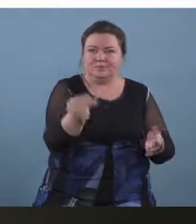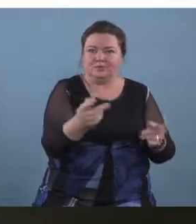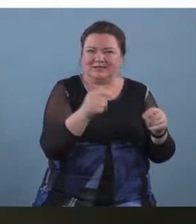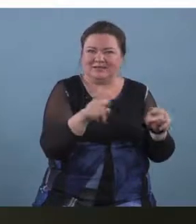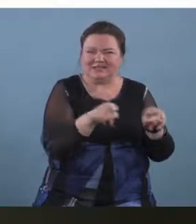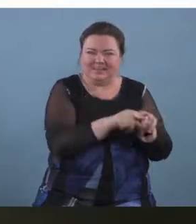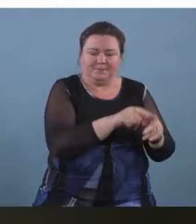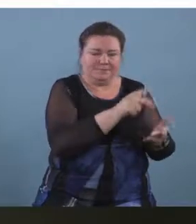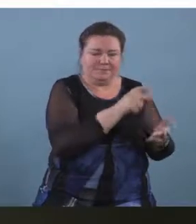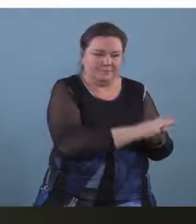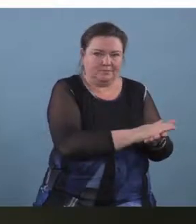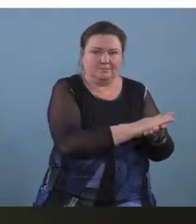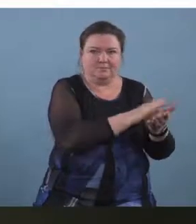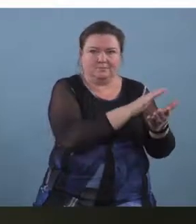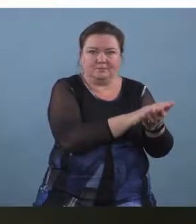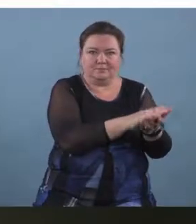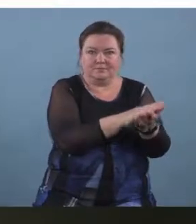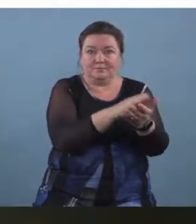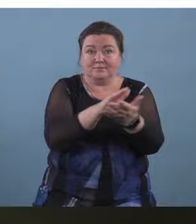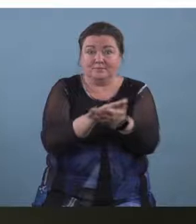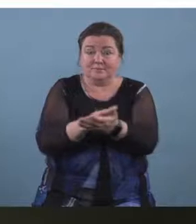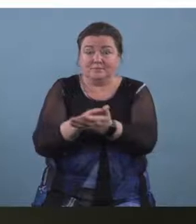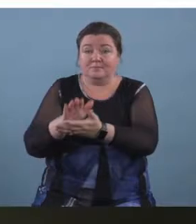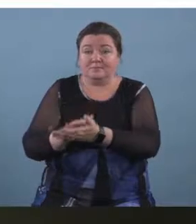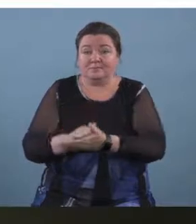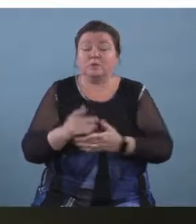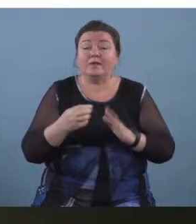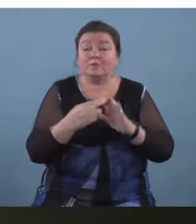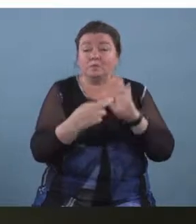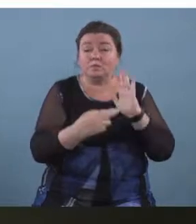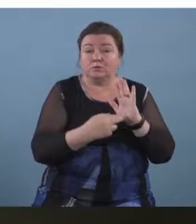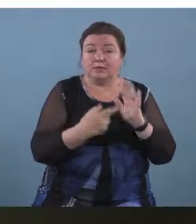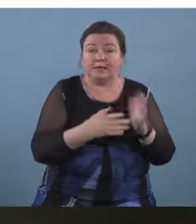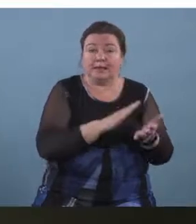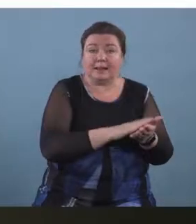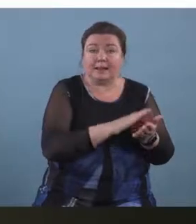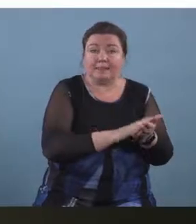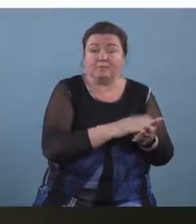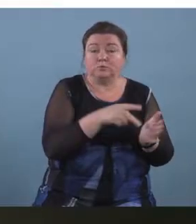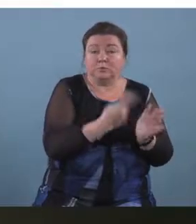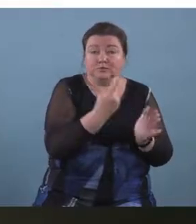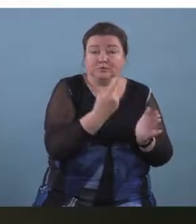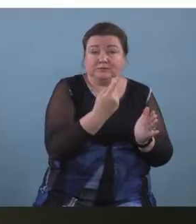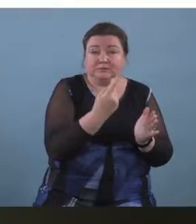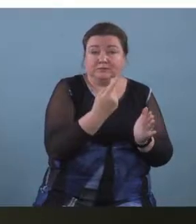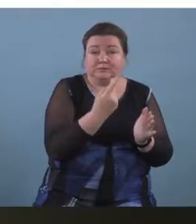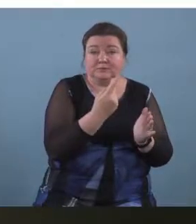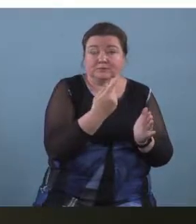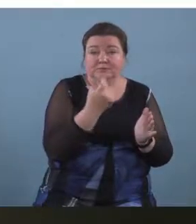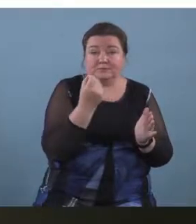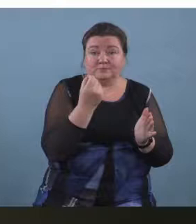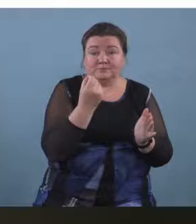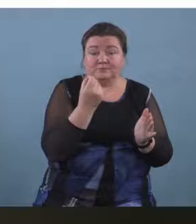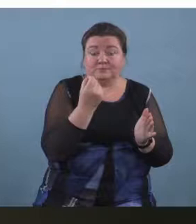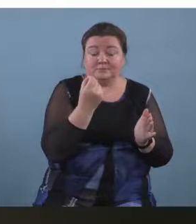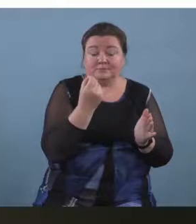providing a rule which is anybody can clap twice but um if